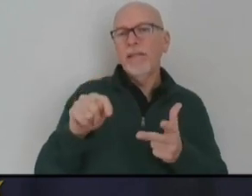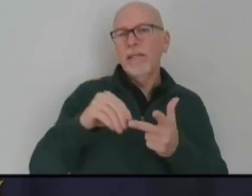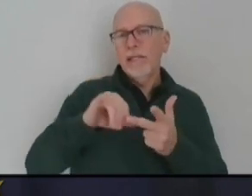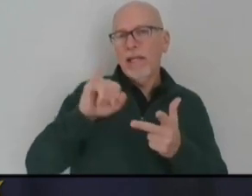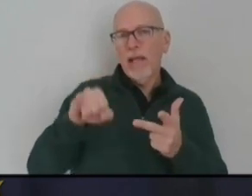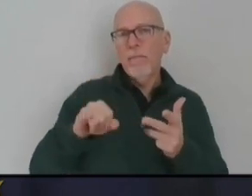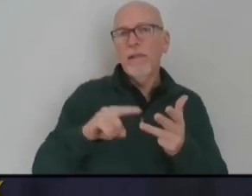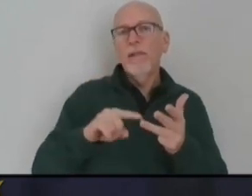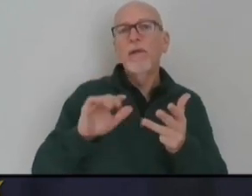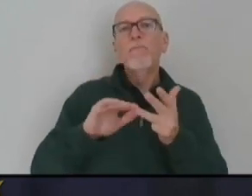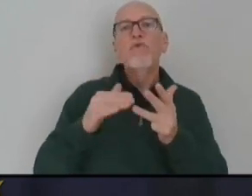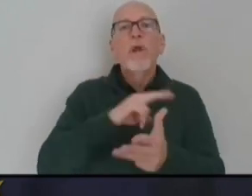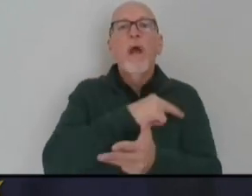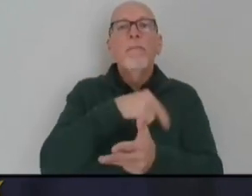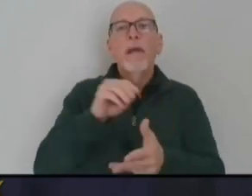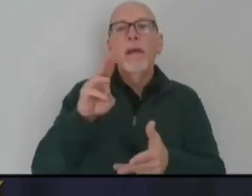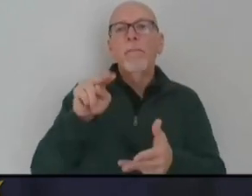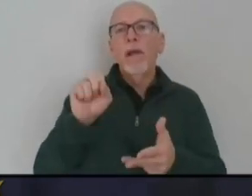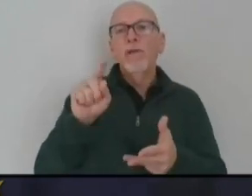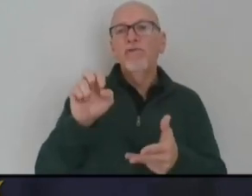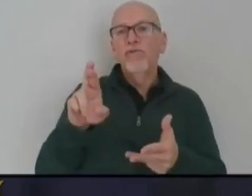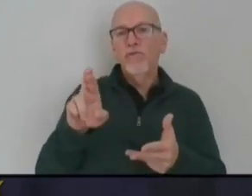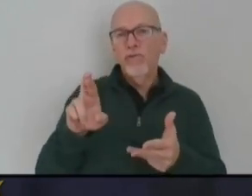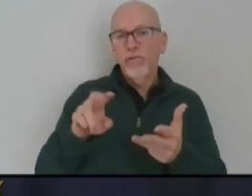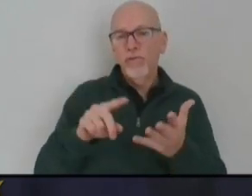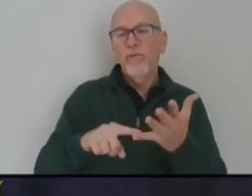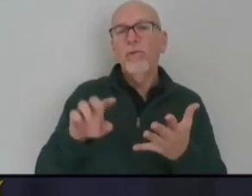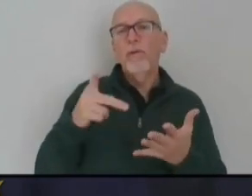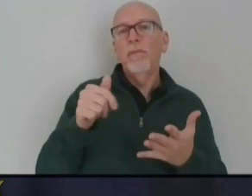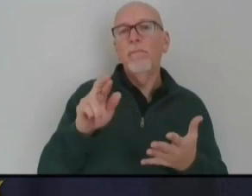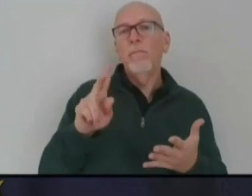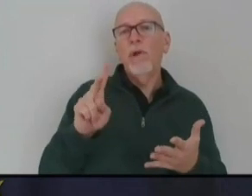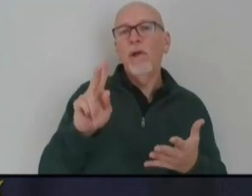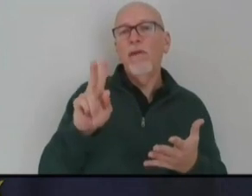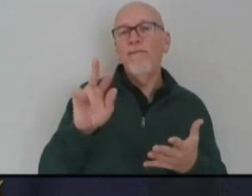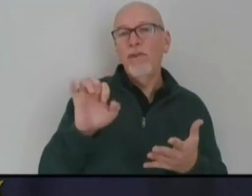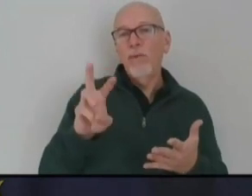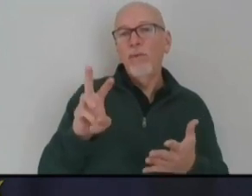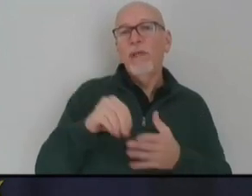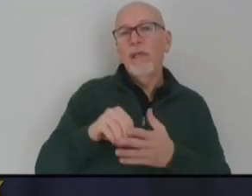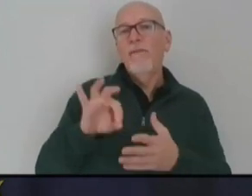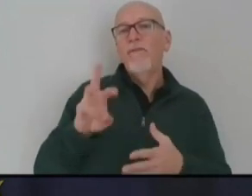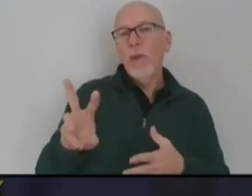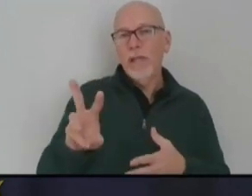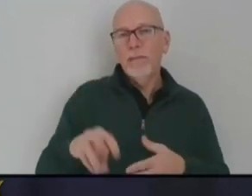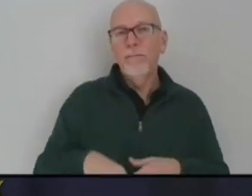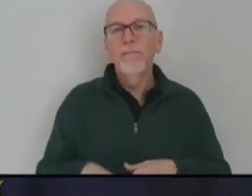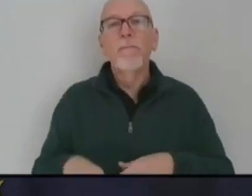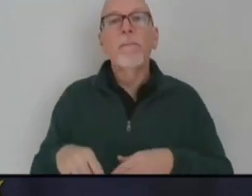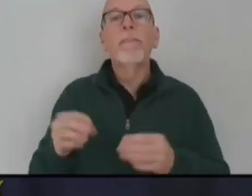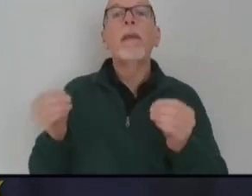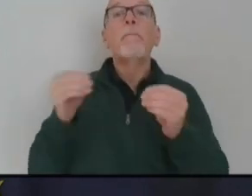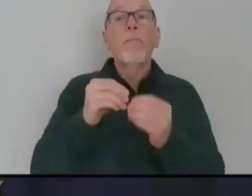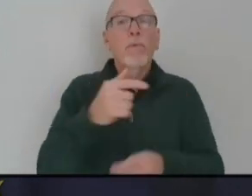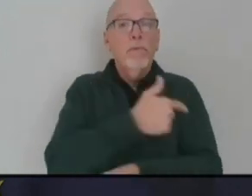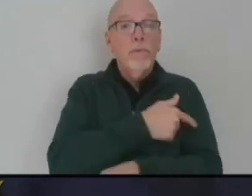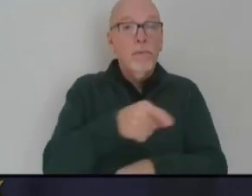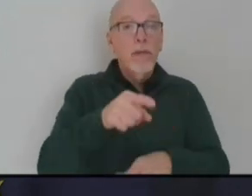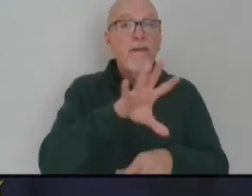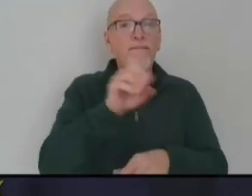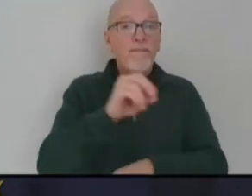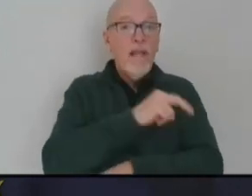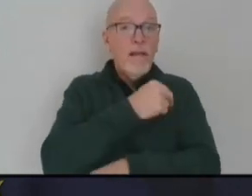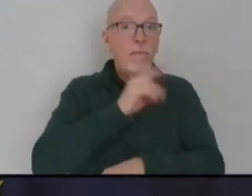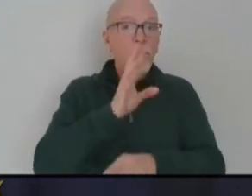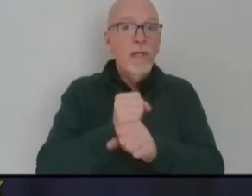Munster, and Parkview in Fort Wayne. Additional doses are expected to be available at a total of 50 hospitals by